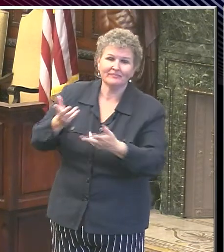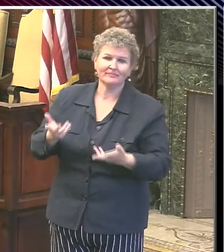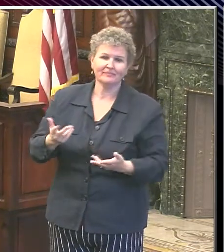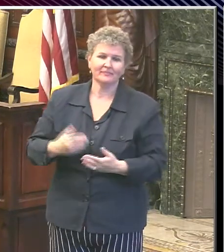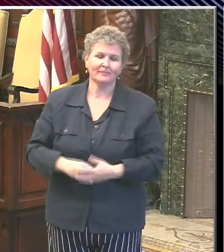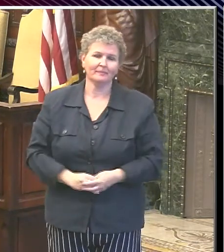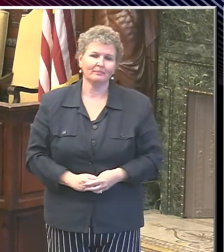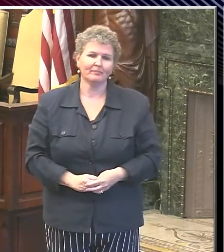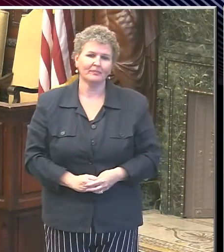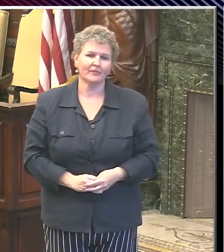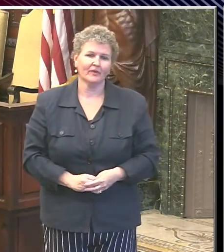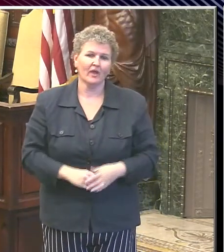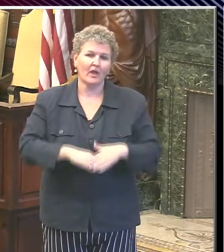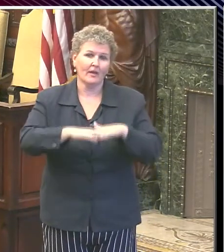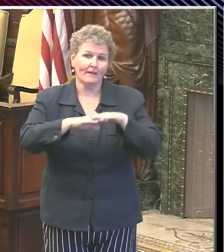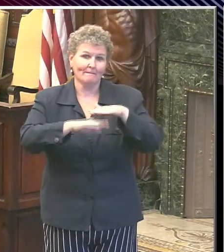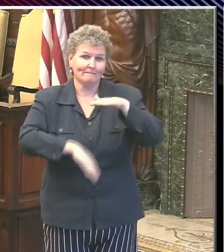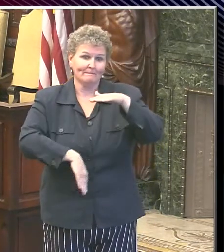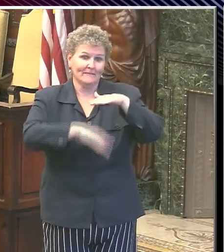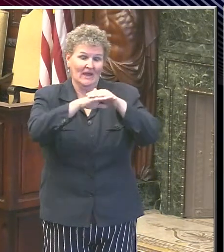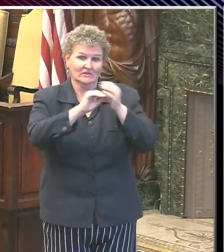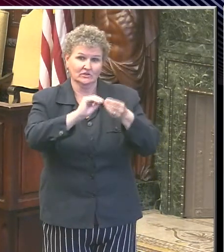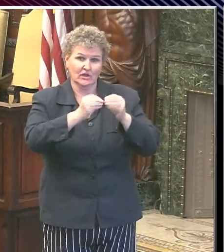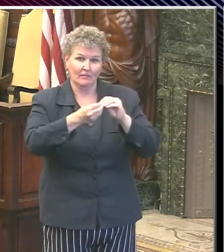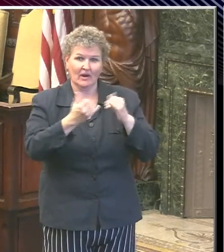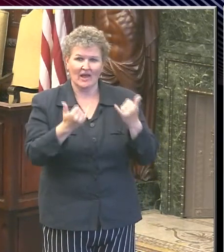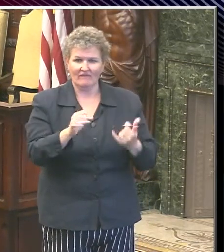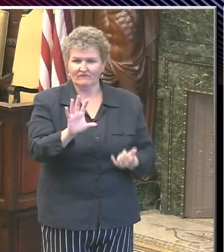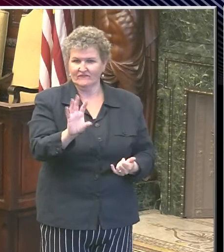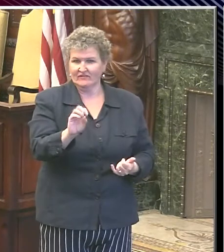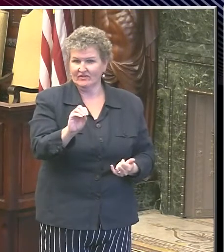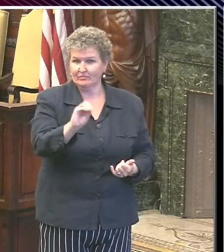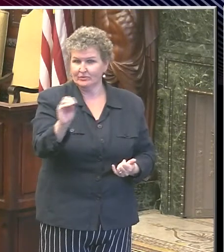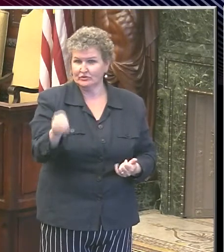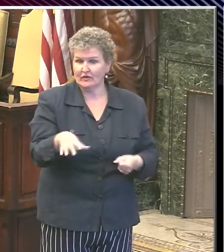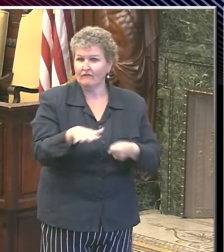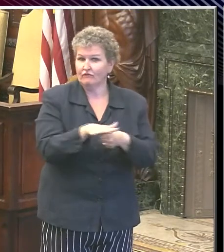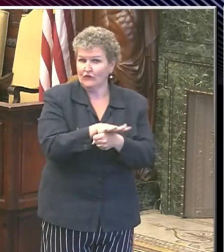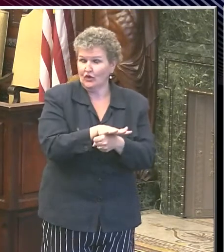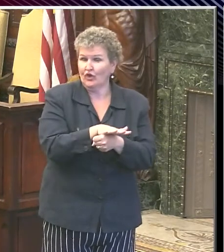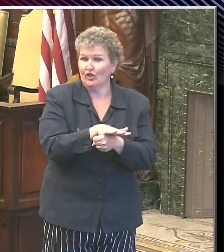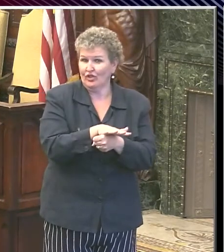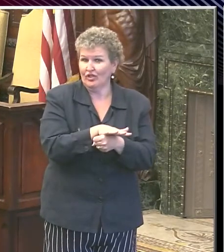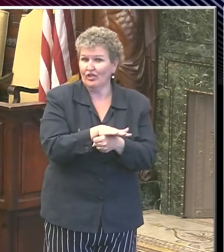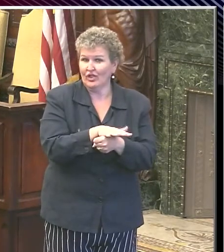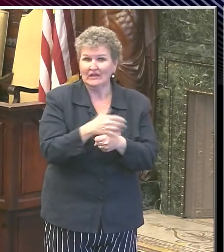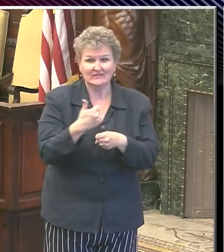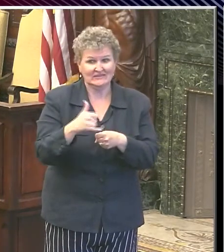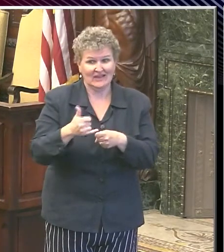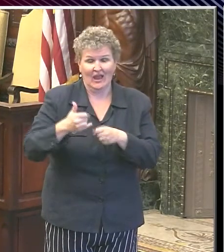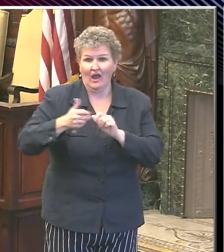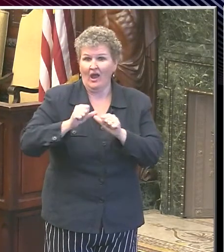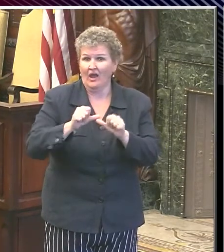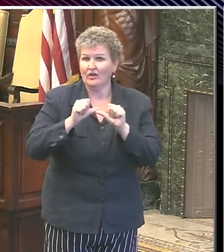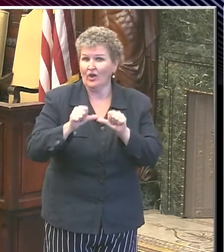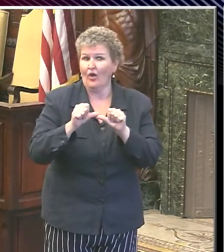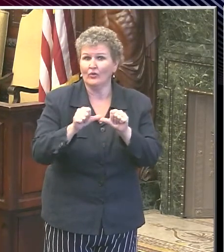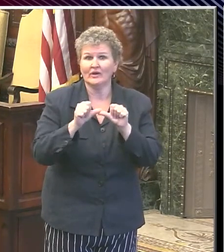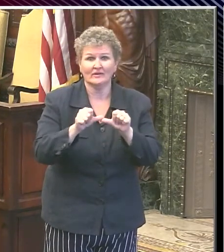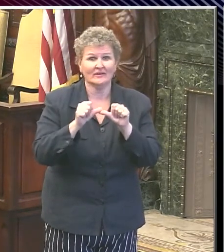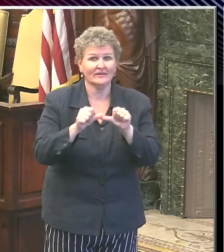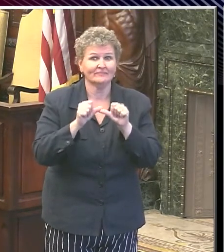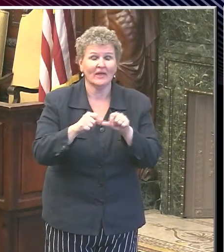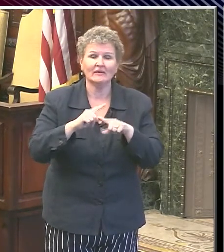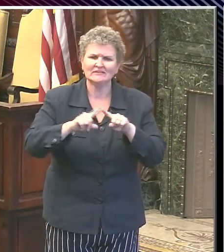enrollment number right now, 50% enrollment. So it's an ongoing thing. We do anticipate some differences. This is